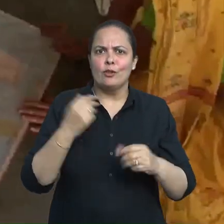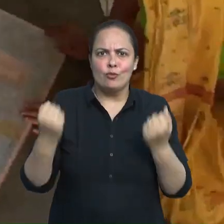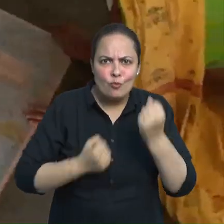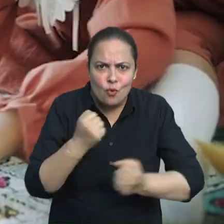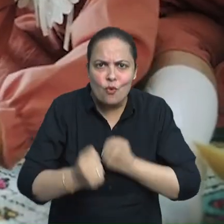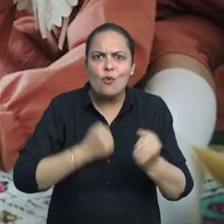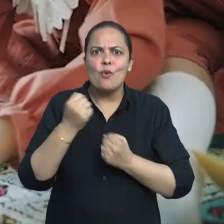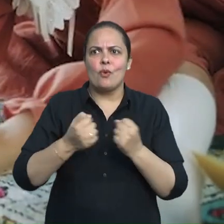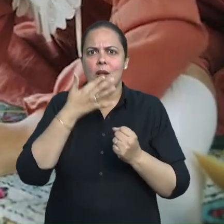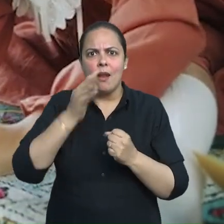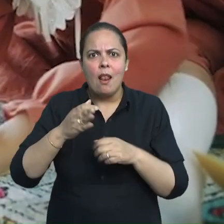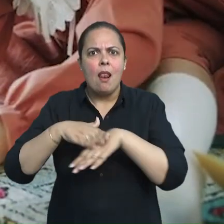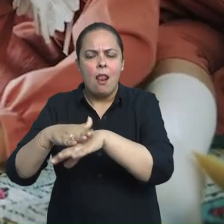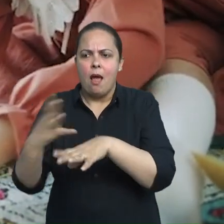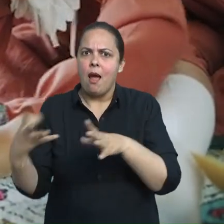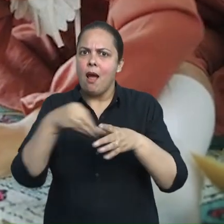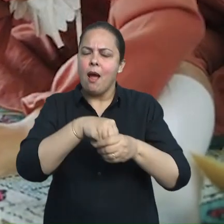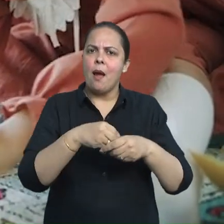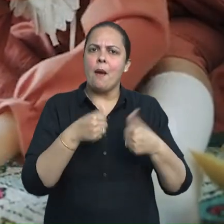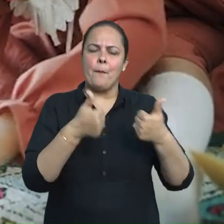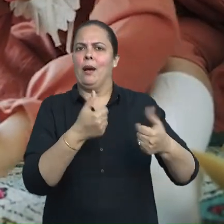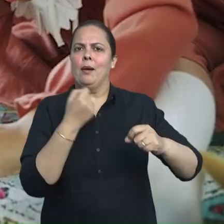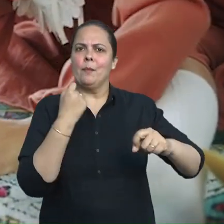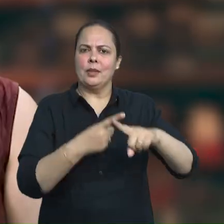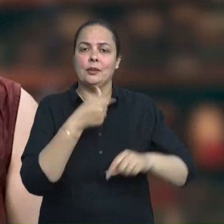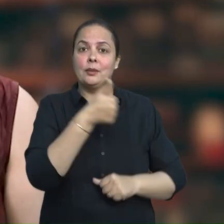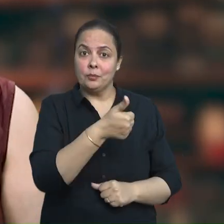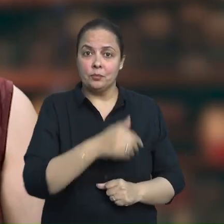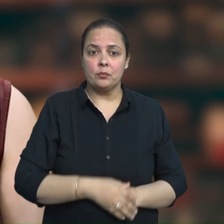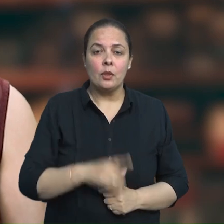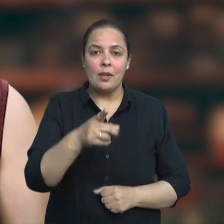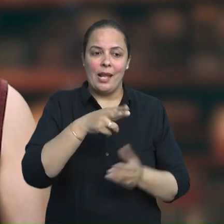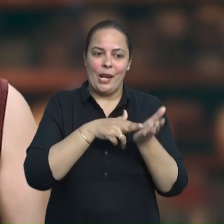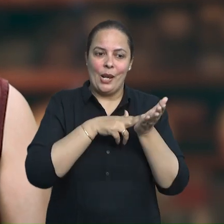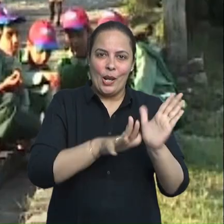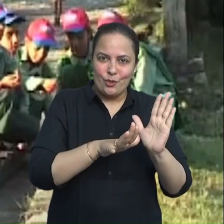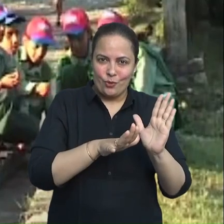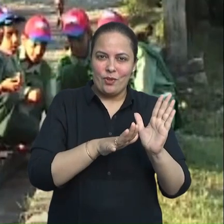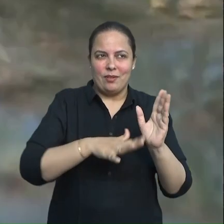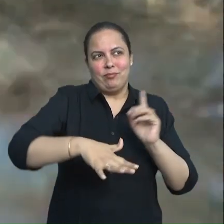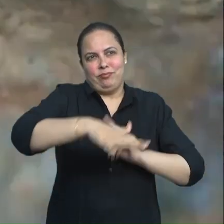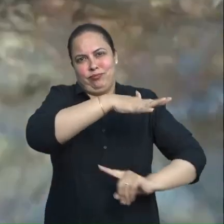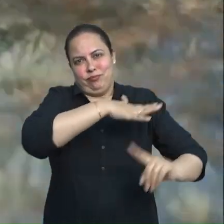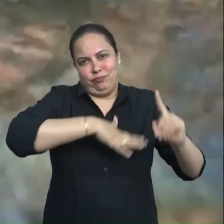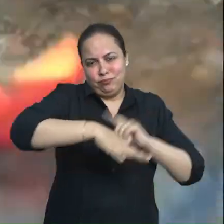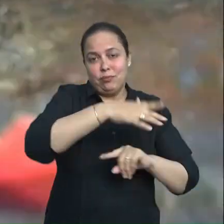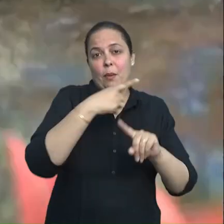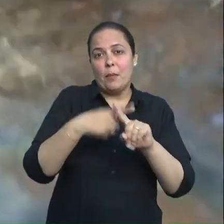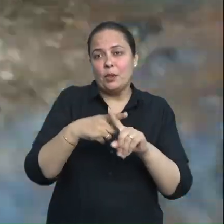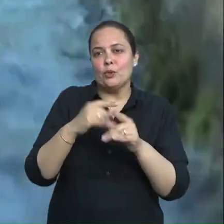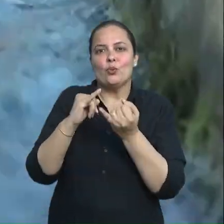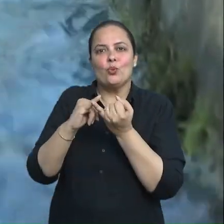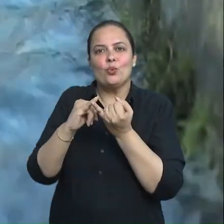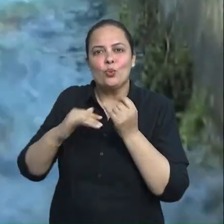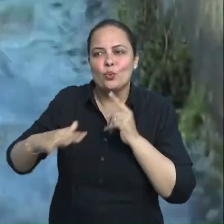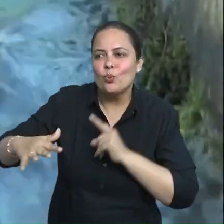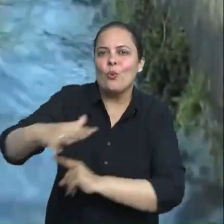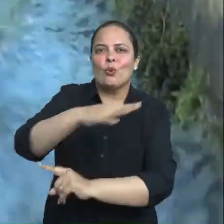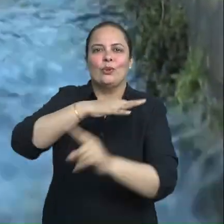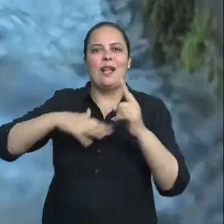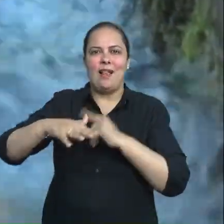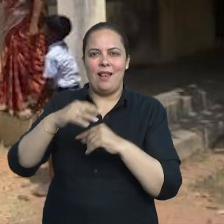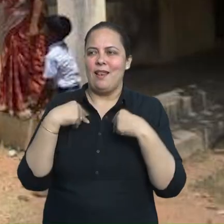exploration and understanding of both the natural and the social world, which enables the students to gain a deeper